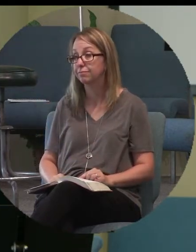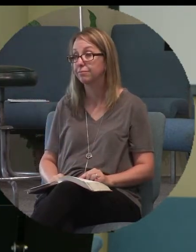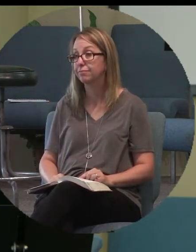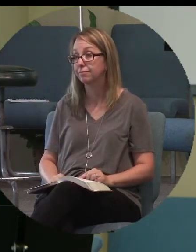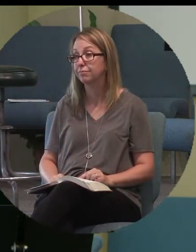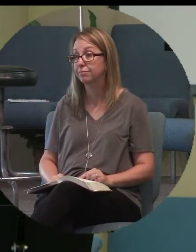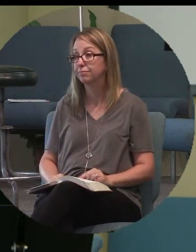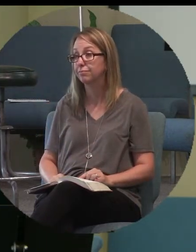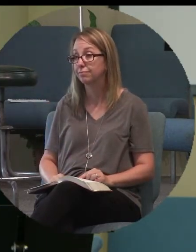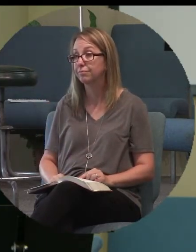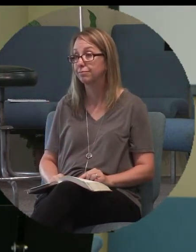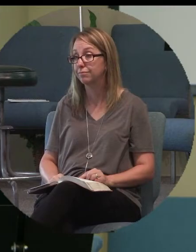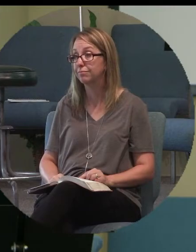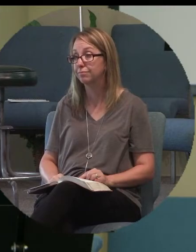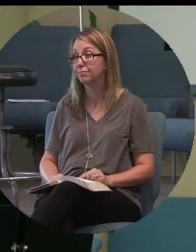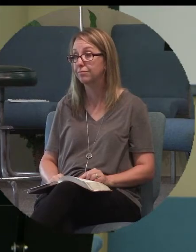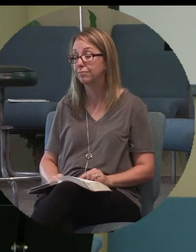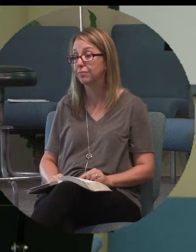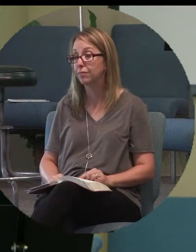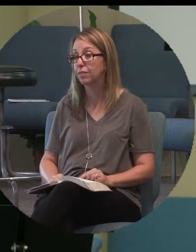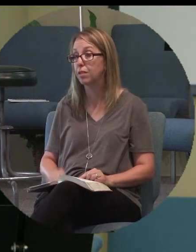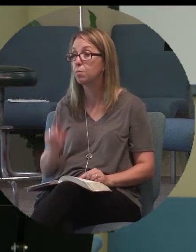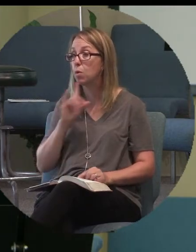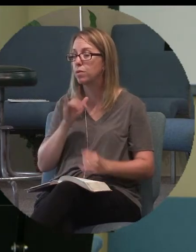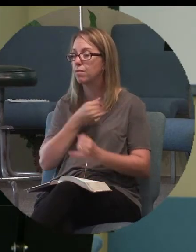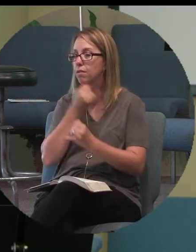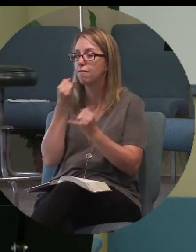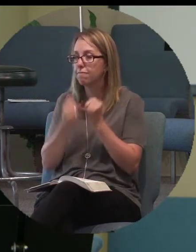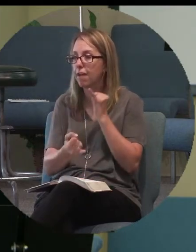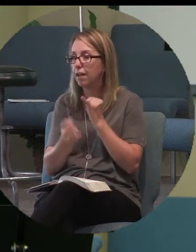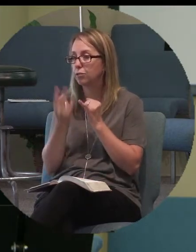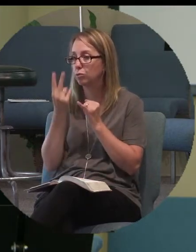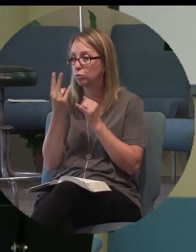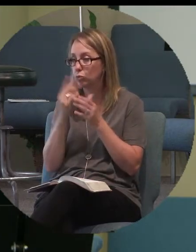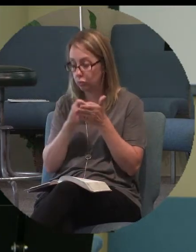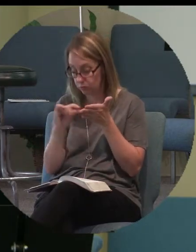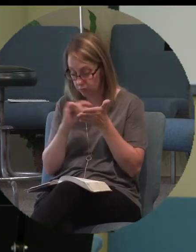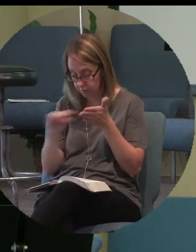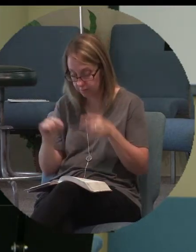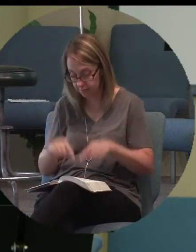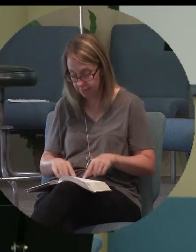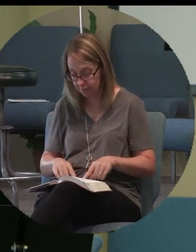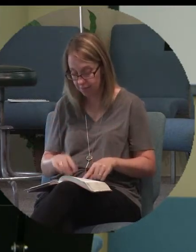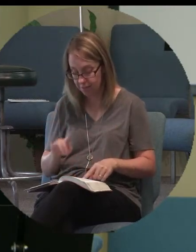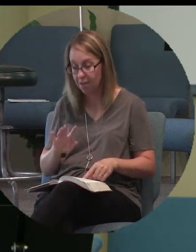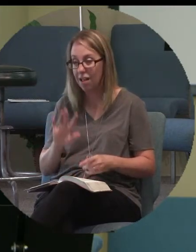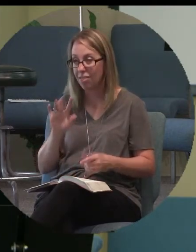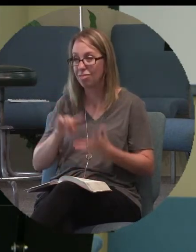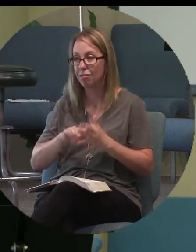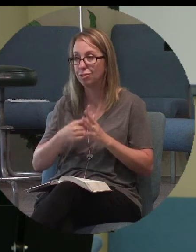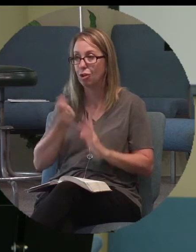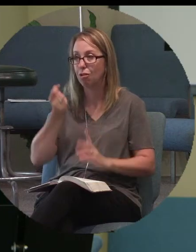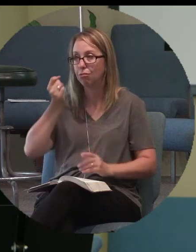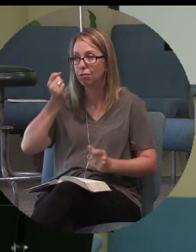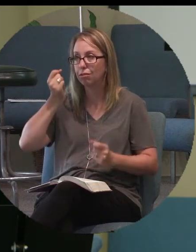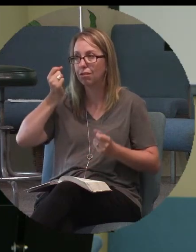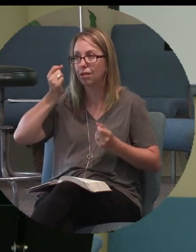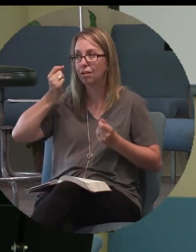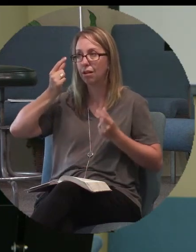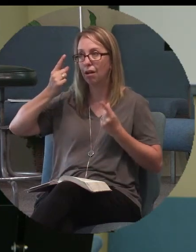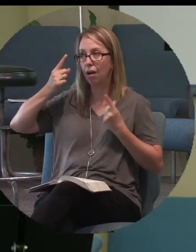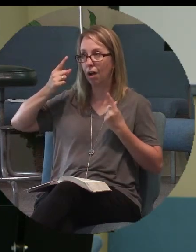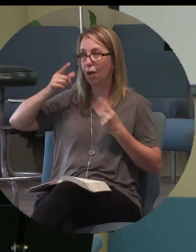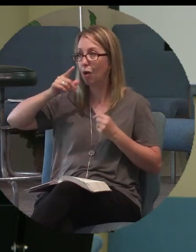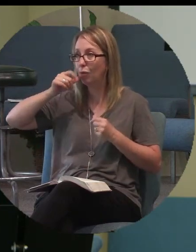What's going on? But in those final two verses, they began to get a clue as to who Jesus